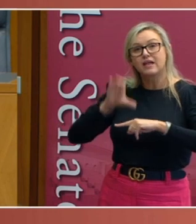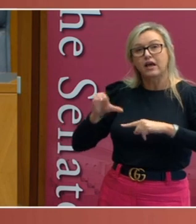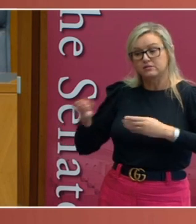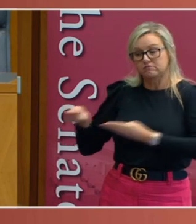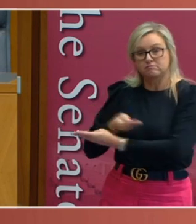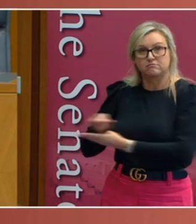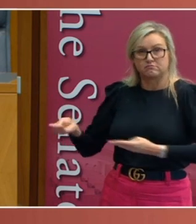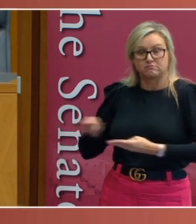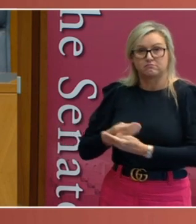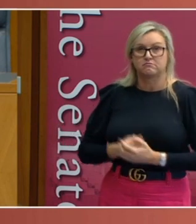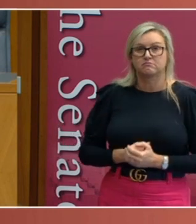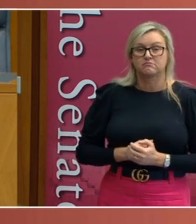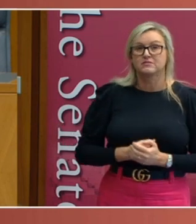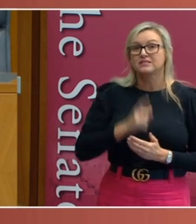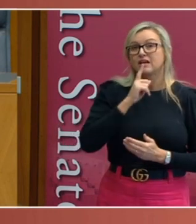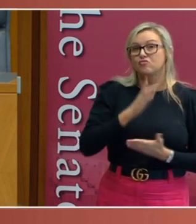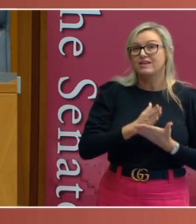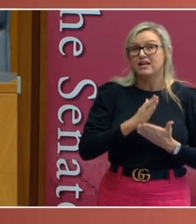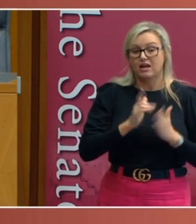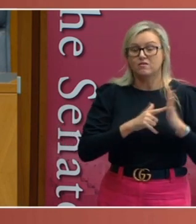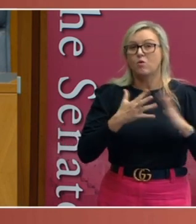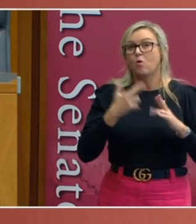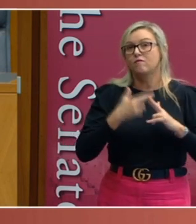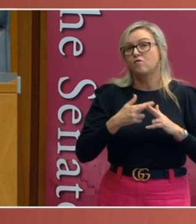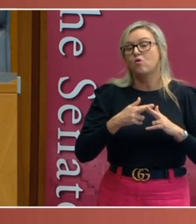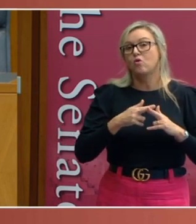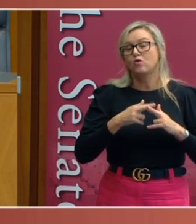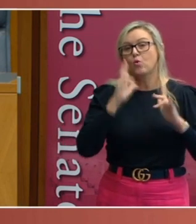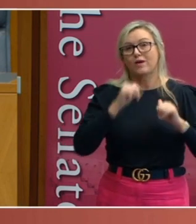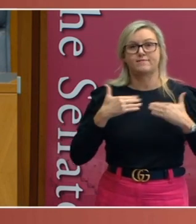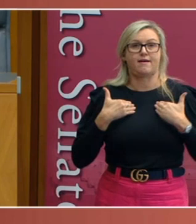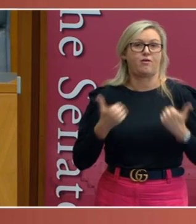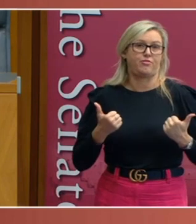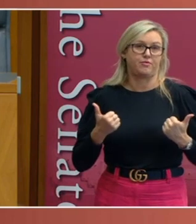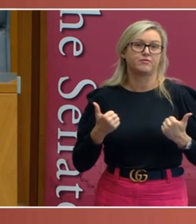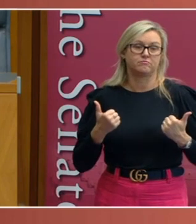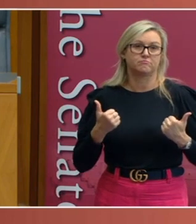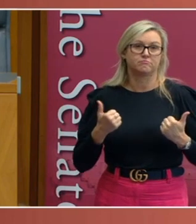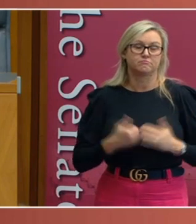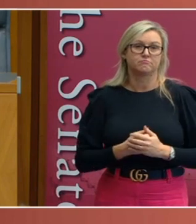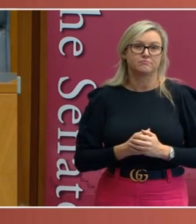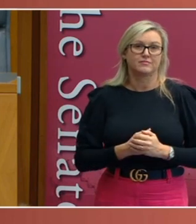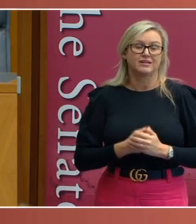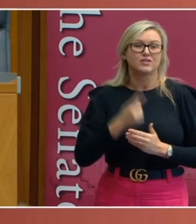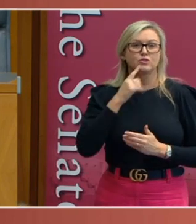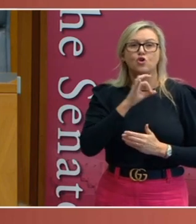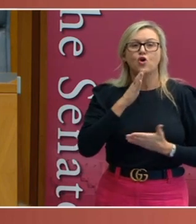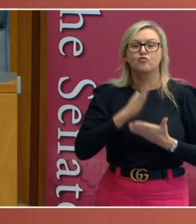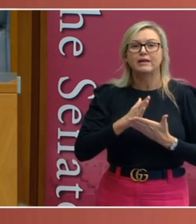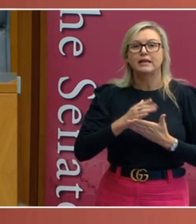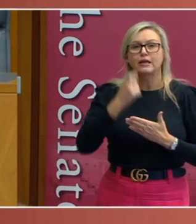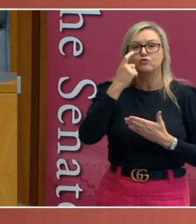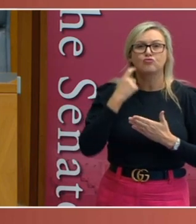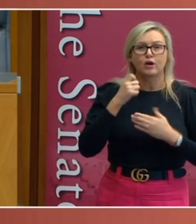characterised the law as an exercise of health powers that could not be seen as an attempt to evade